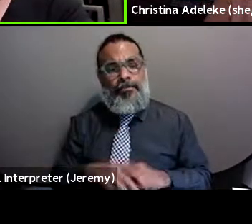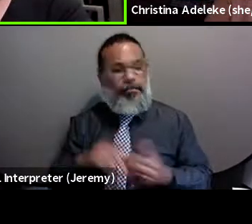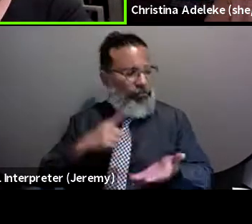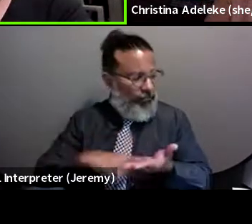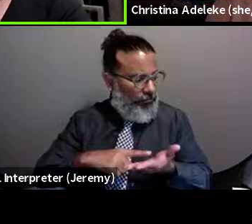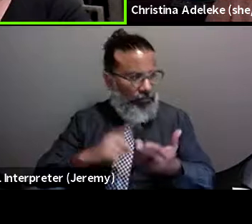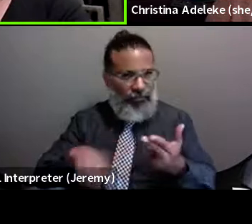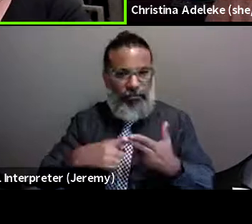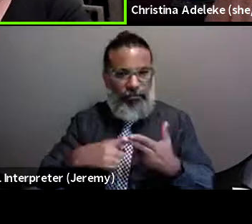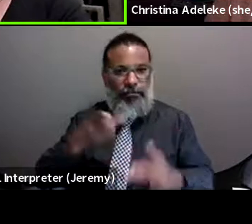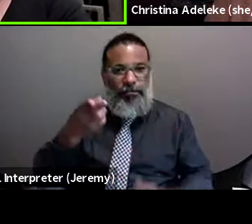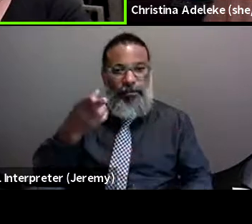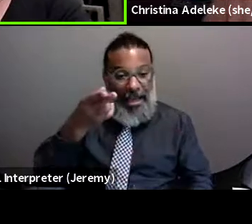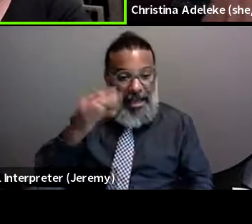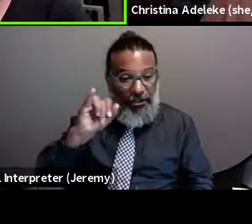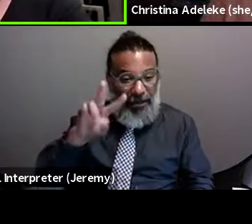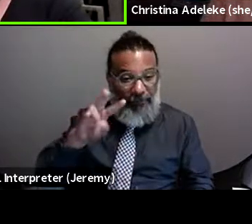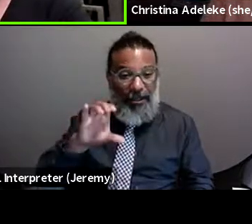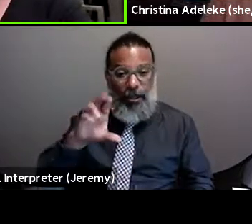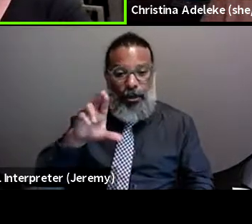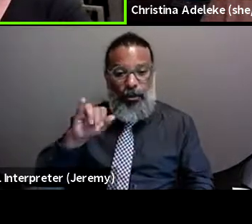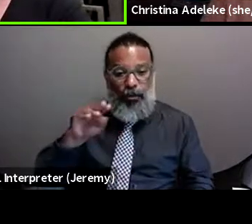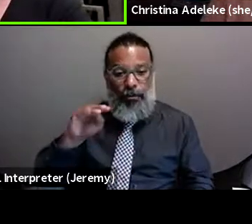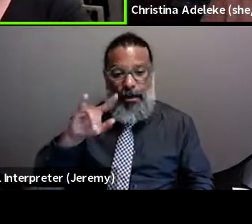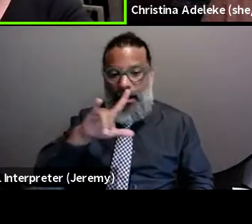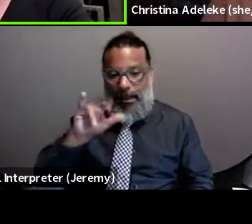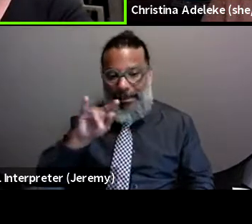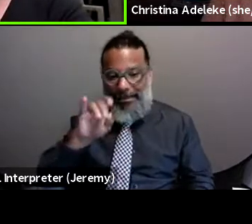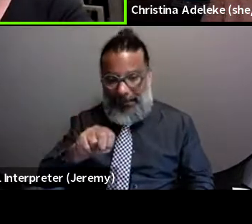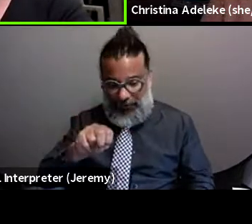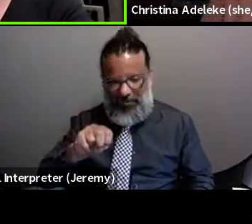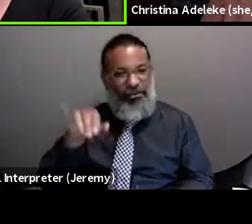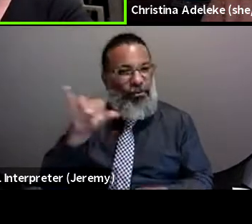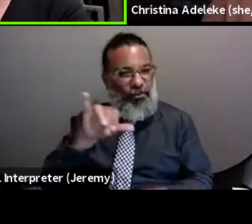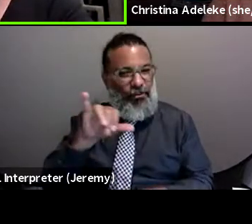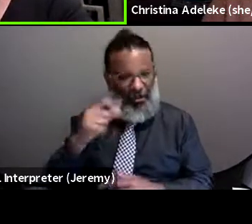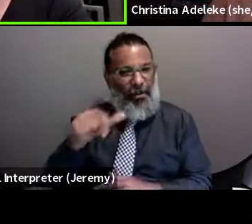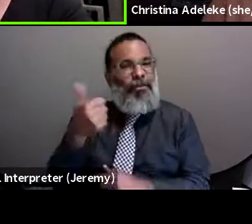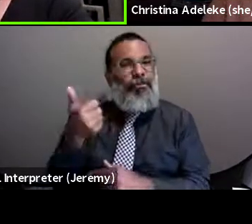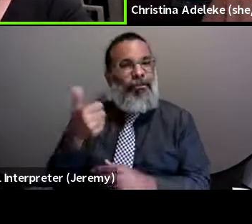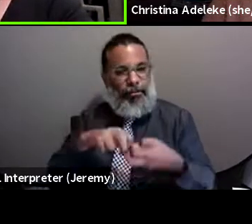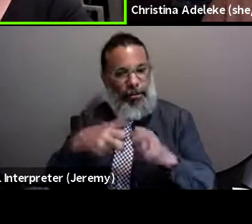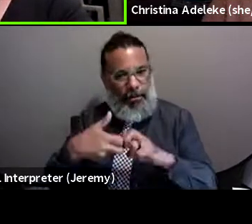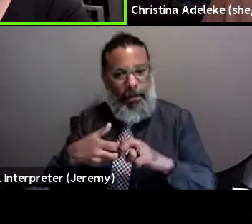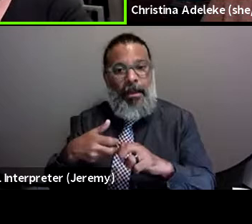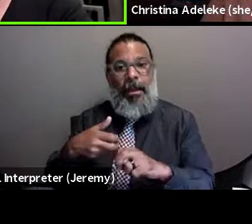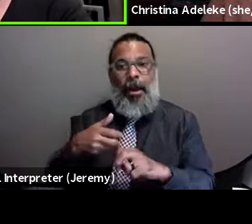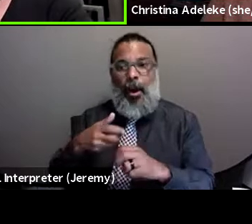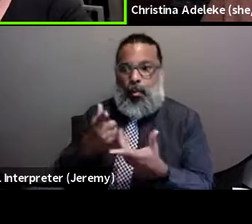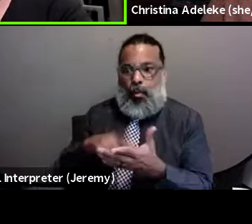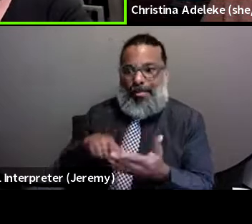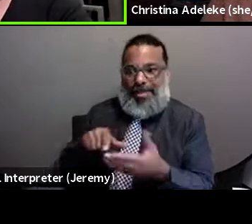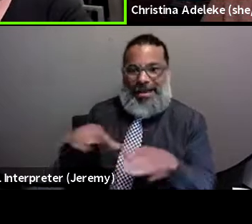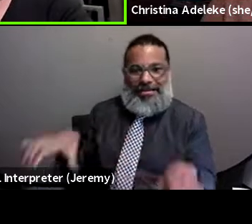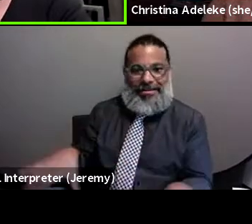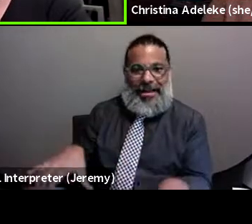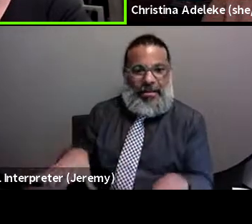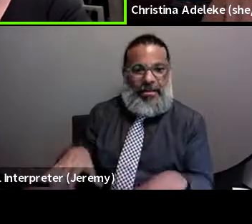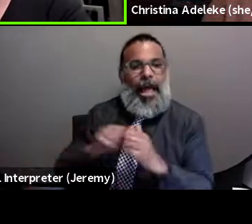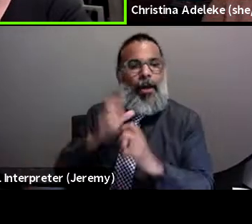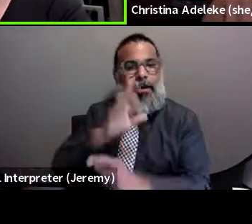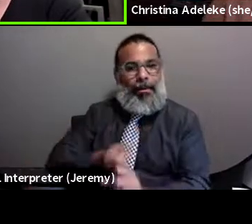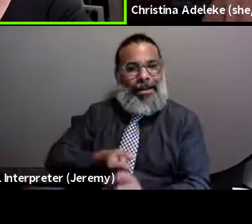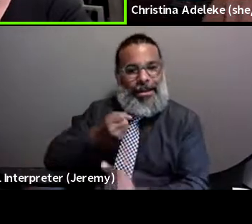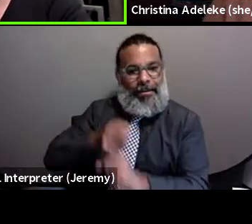um, HIV criminalization just a bit. And, uh, you know, what that really does and how it affects,